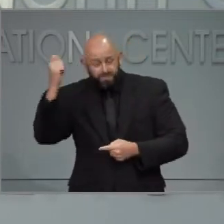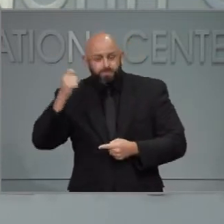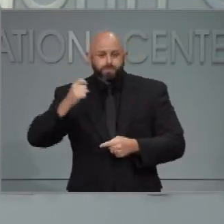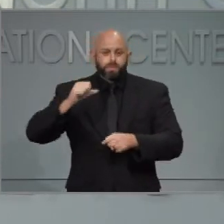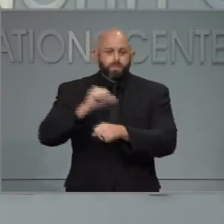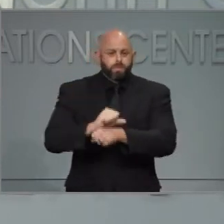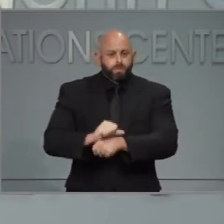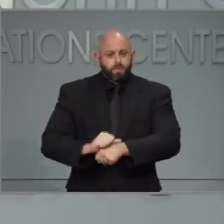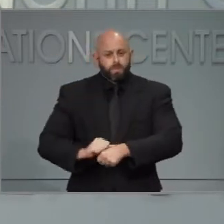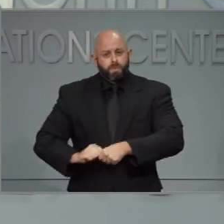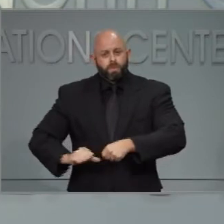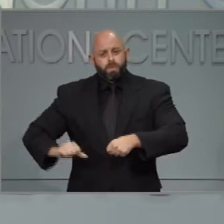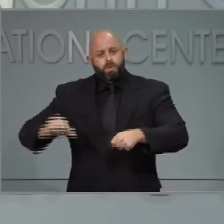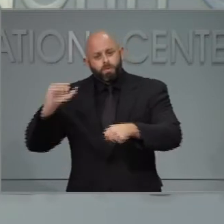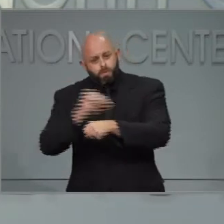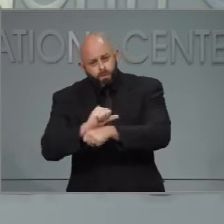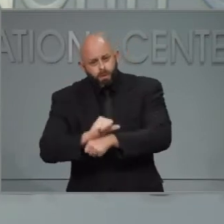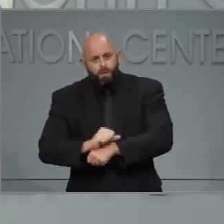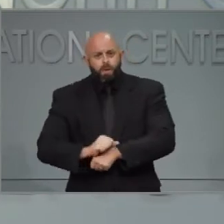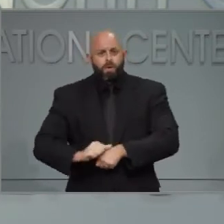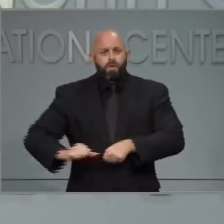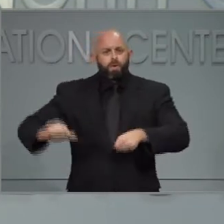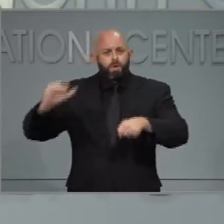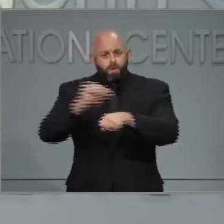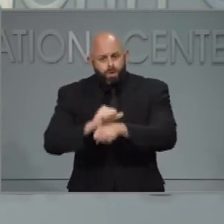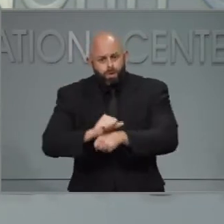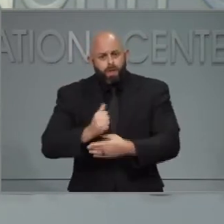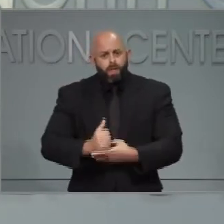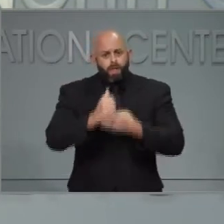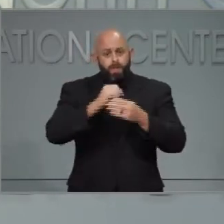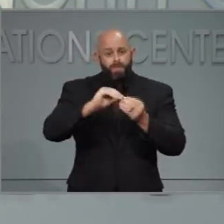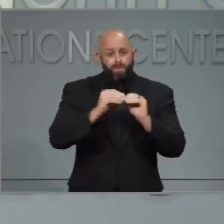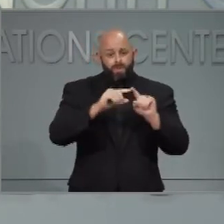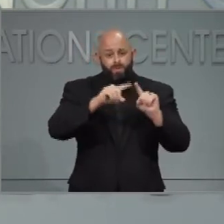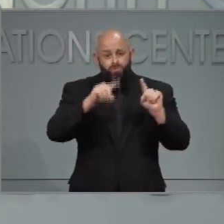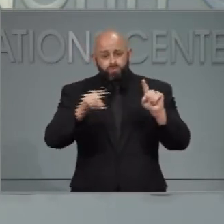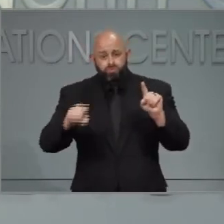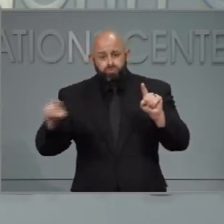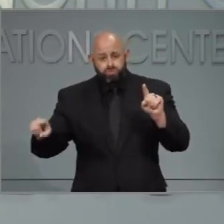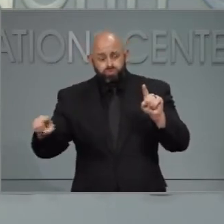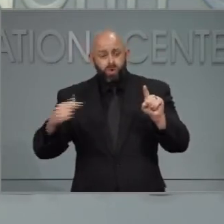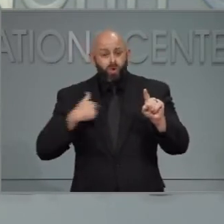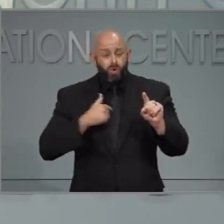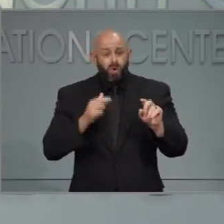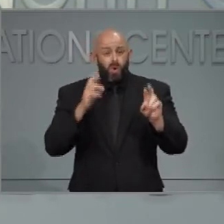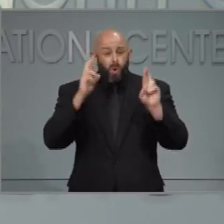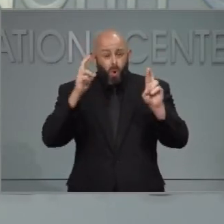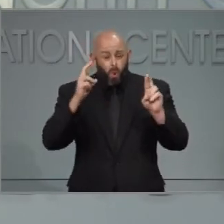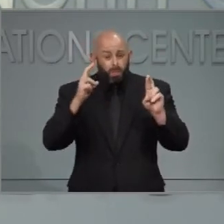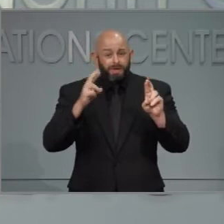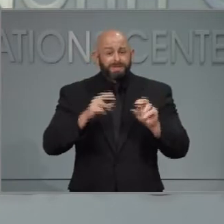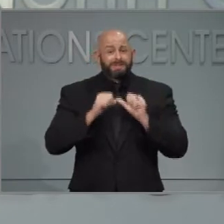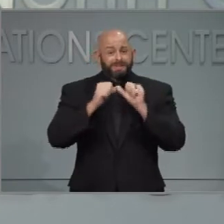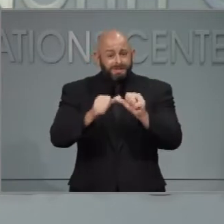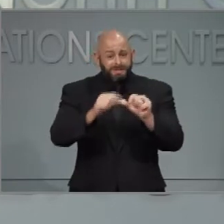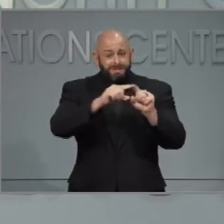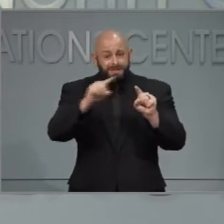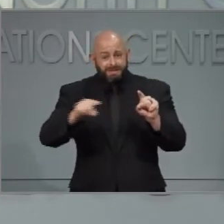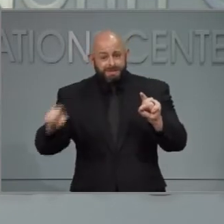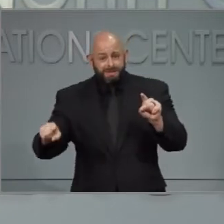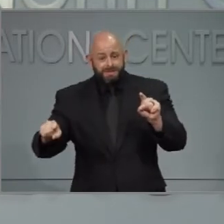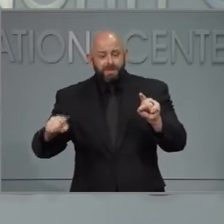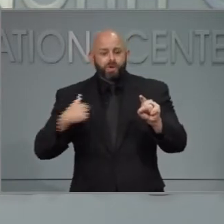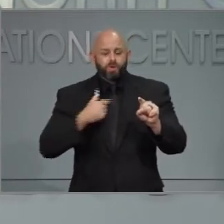indicators for COVID-19 remain stable or even decrease in some cases. Our